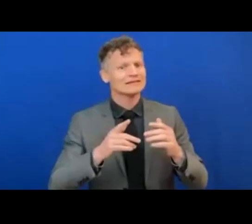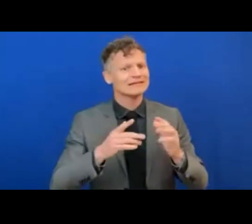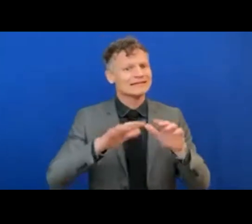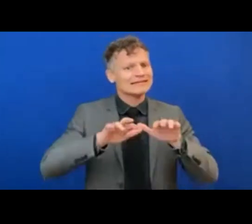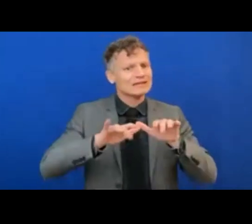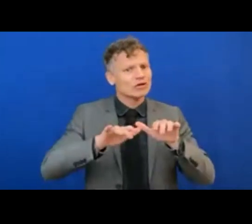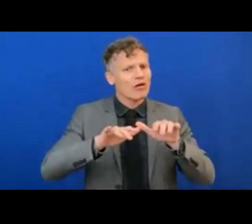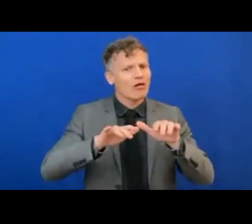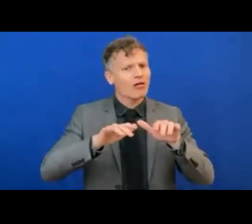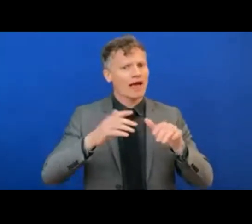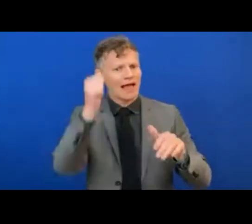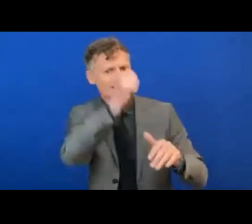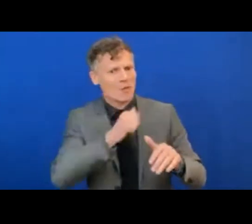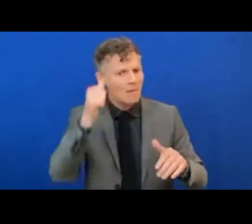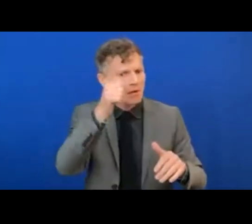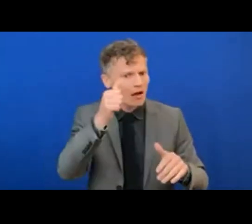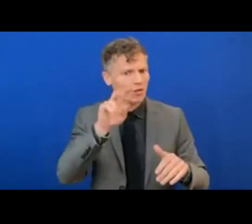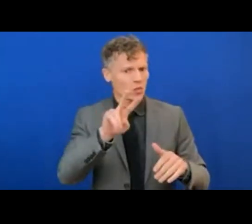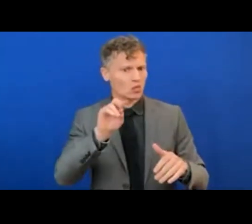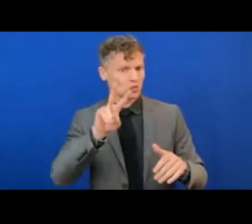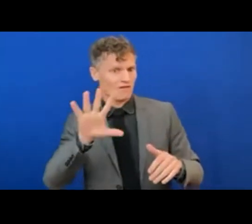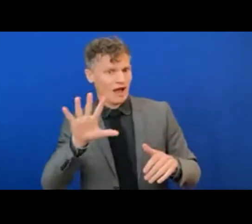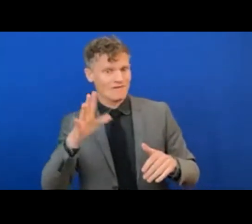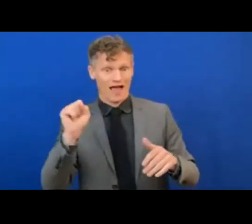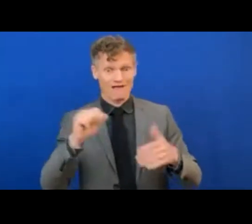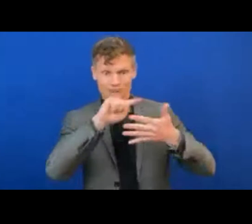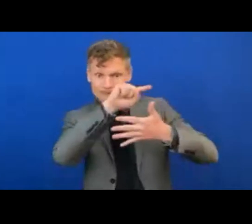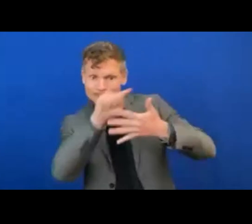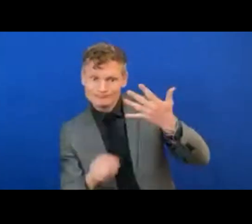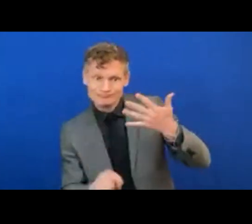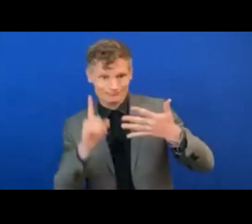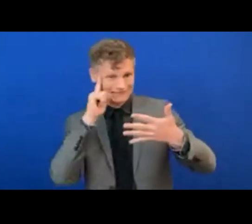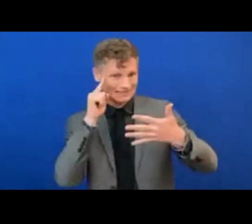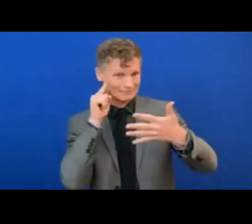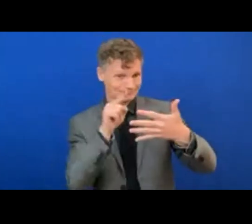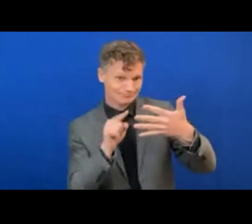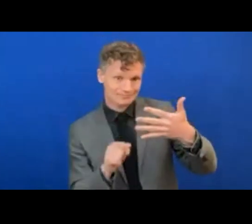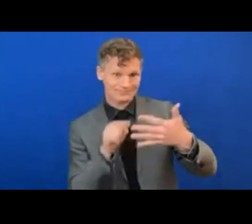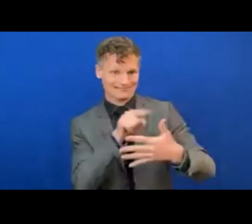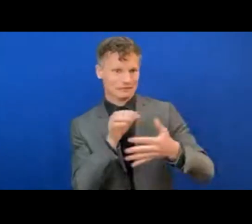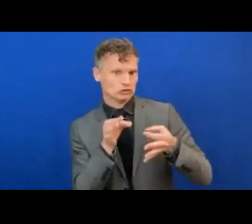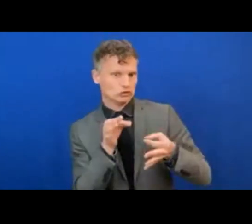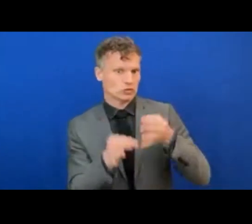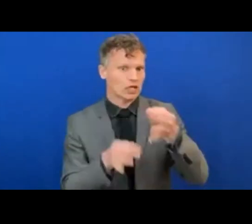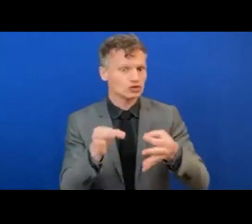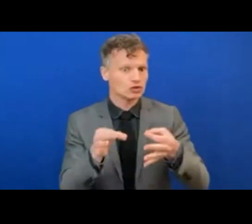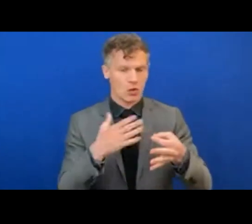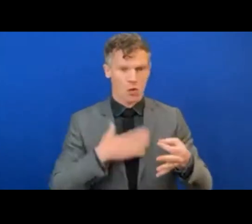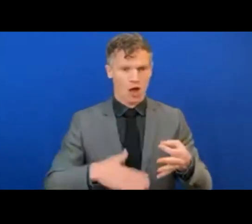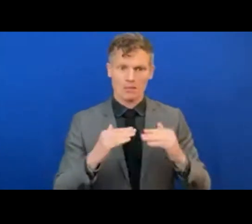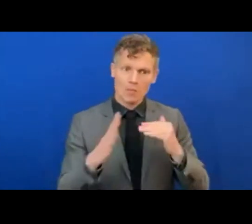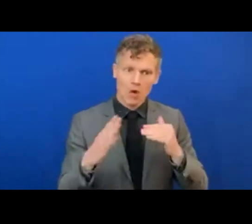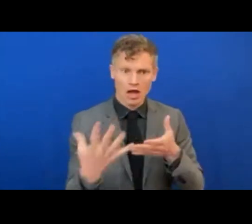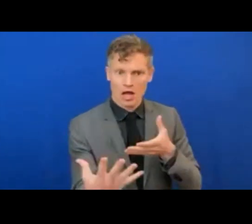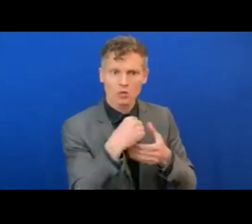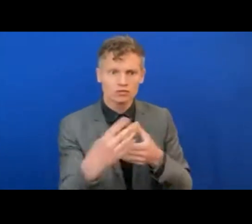as one of its main objectives. The strategy mainstreams inclusivity in every activities